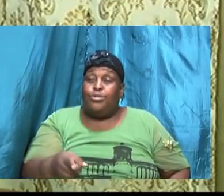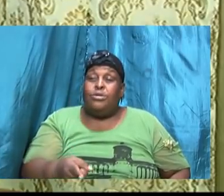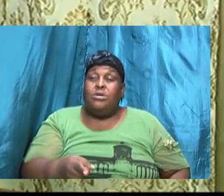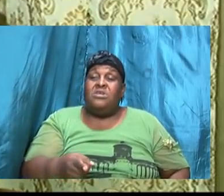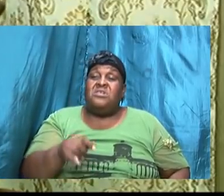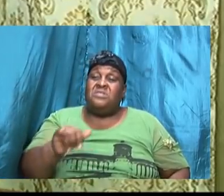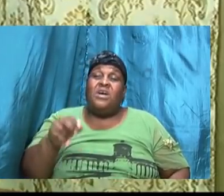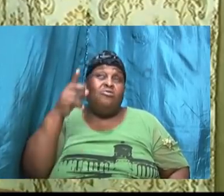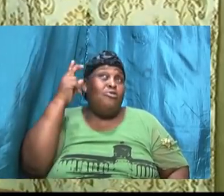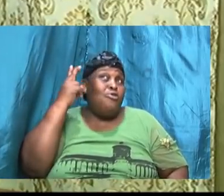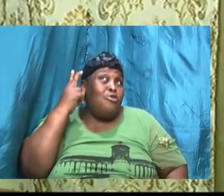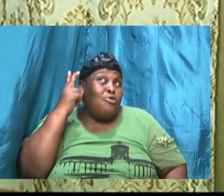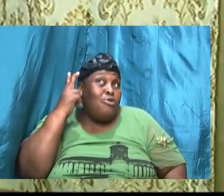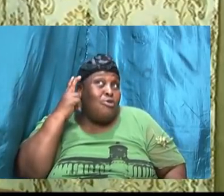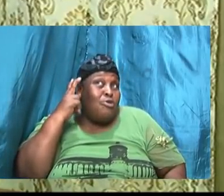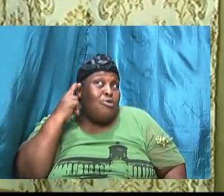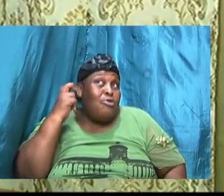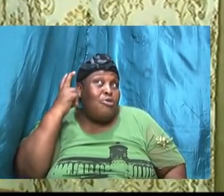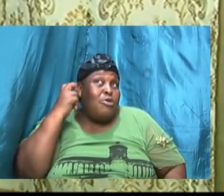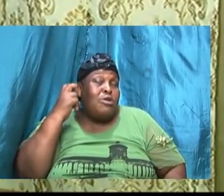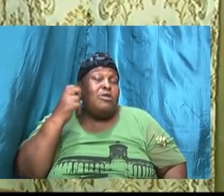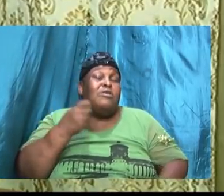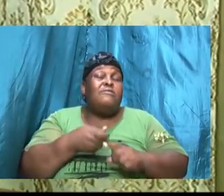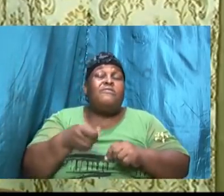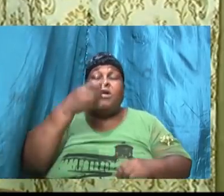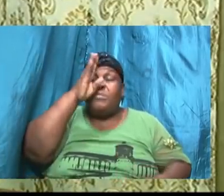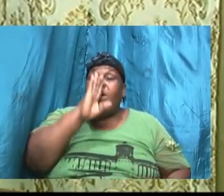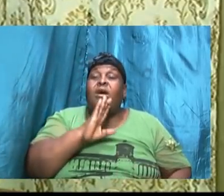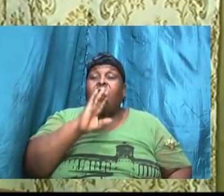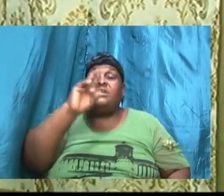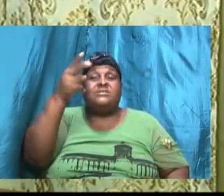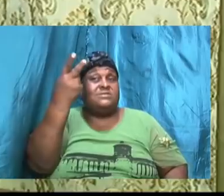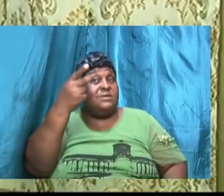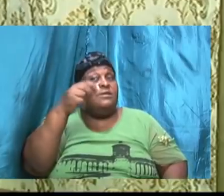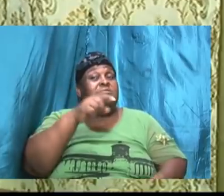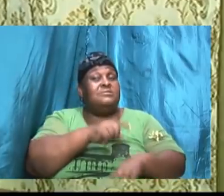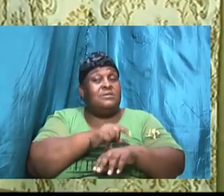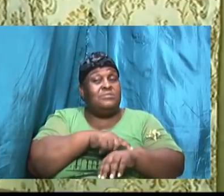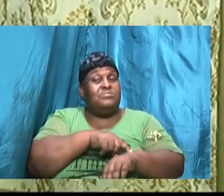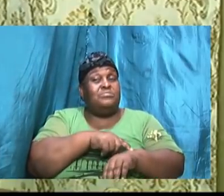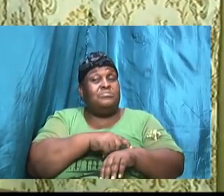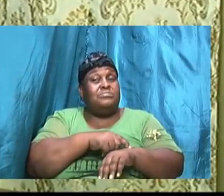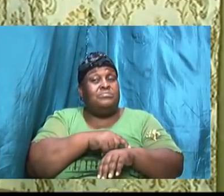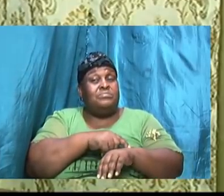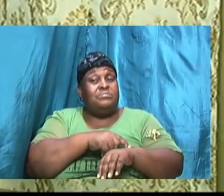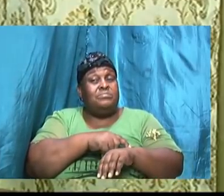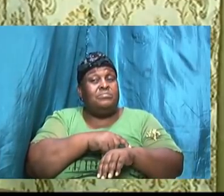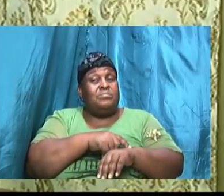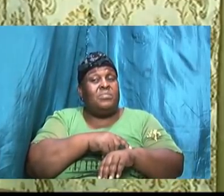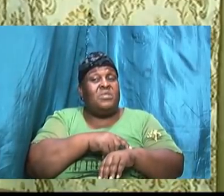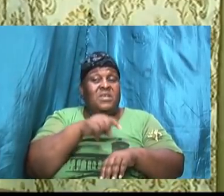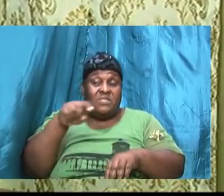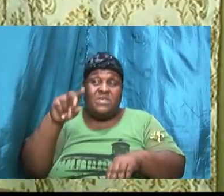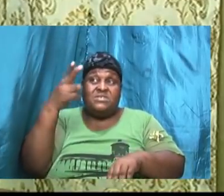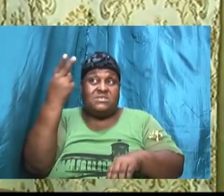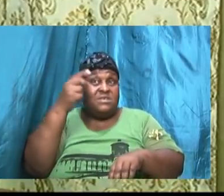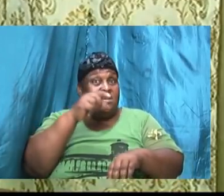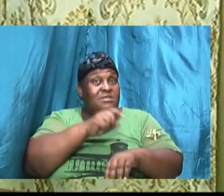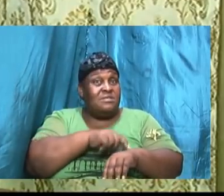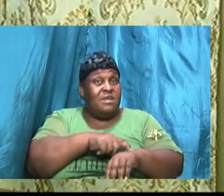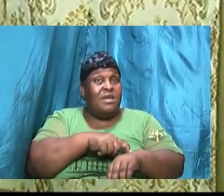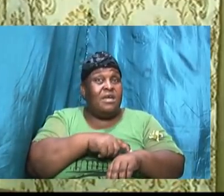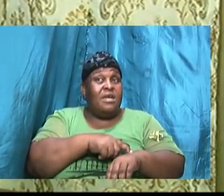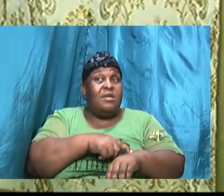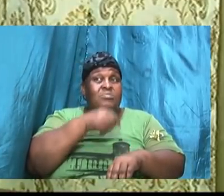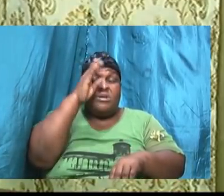that he heard from God went to God a second time and this second time the Lord said to